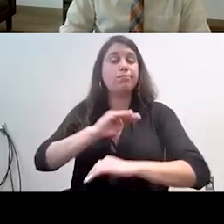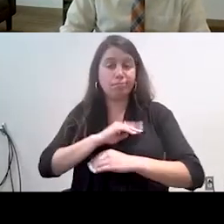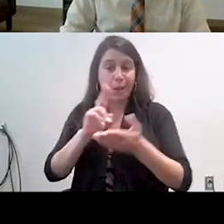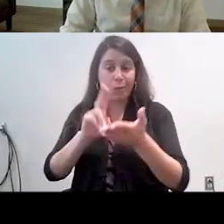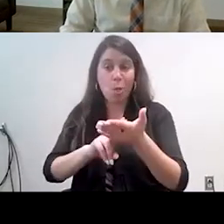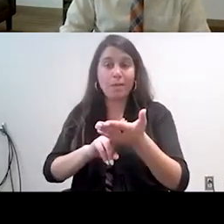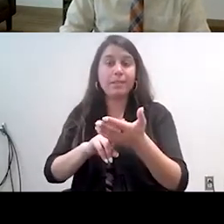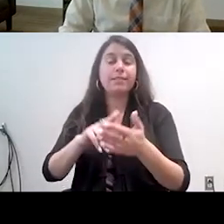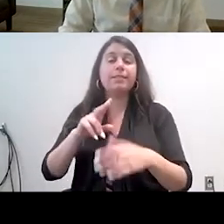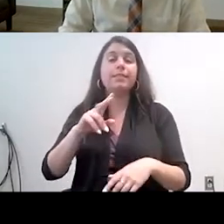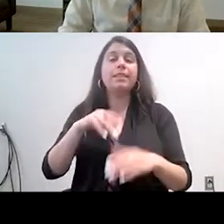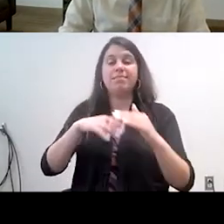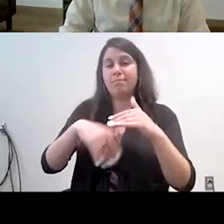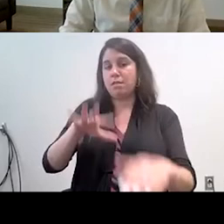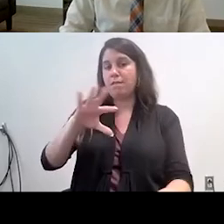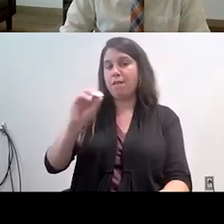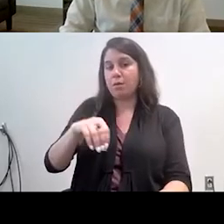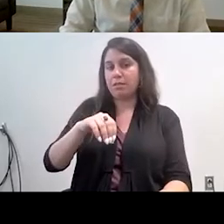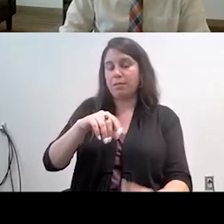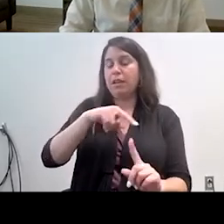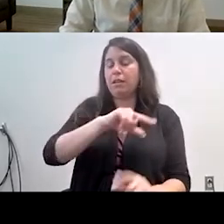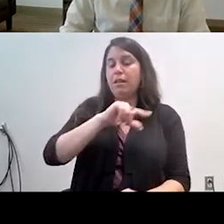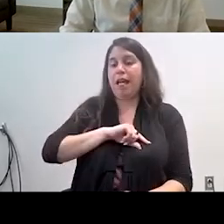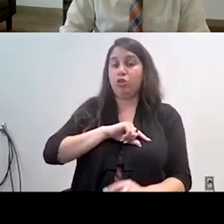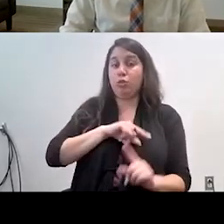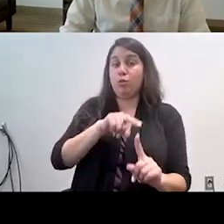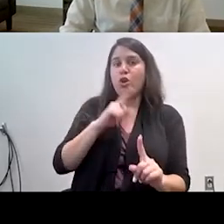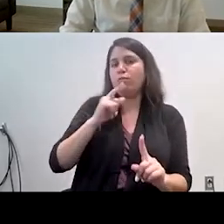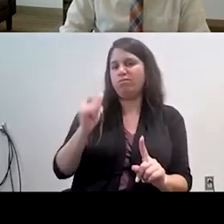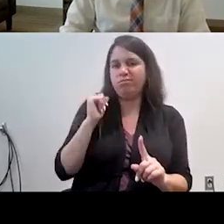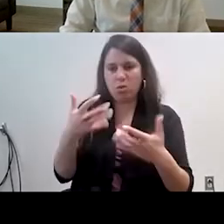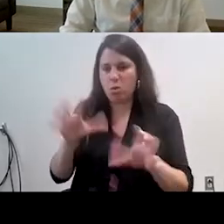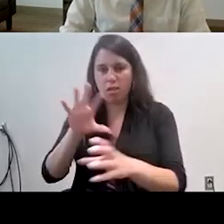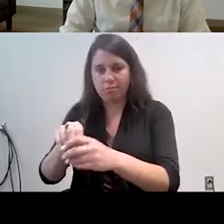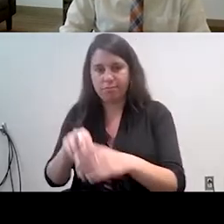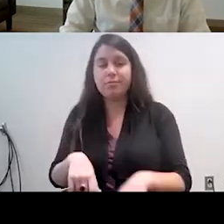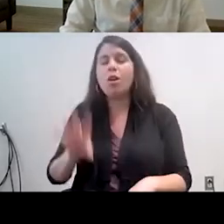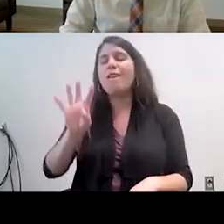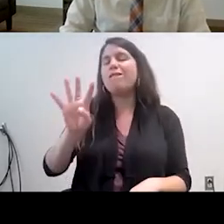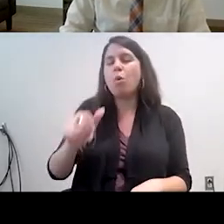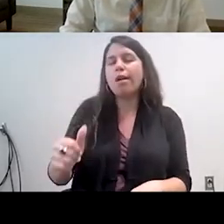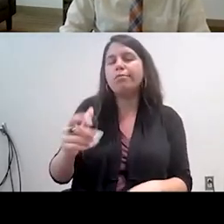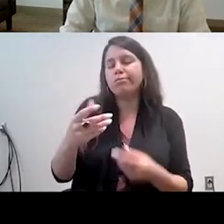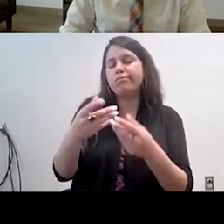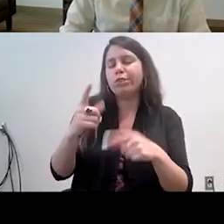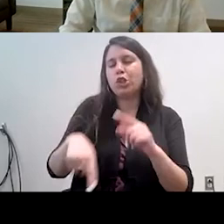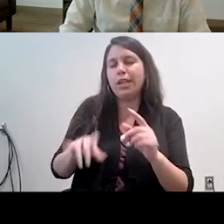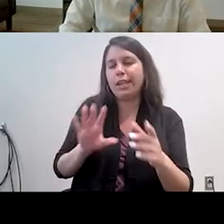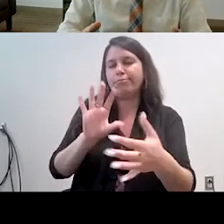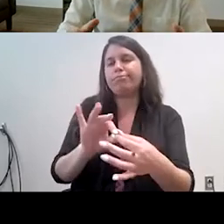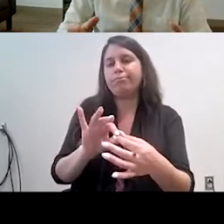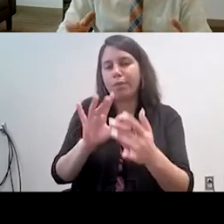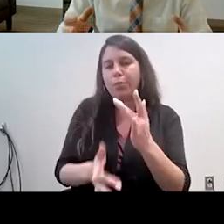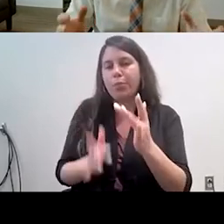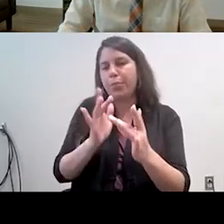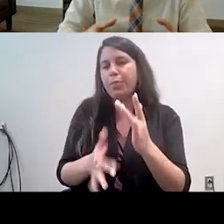less than five percent of the eligible participants refusing to participate four participants were lost to follow up and those four participants were from group three the